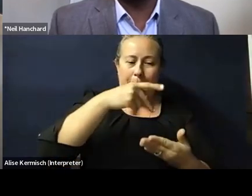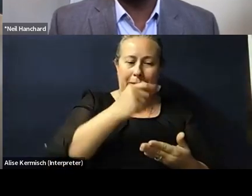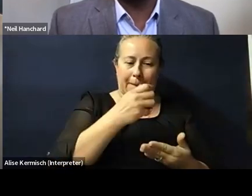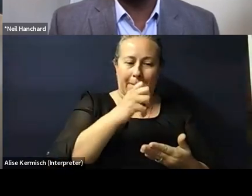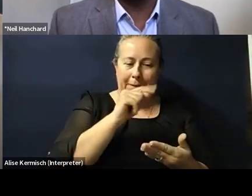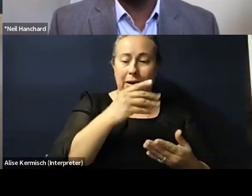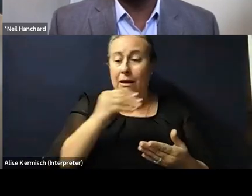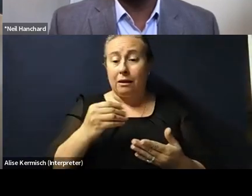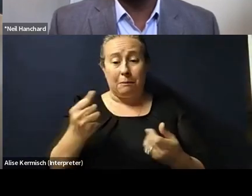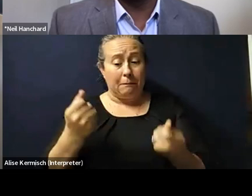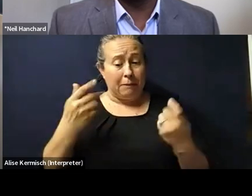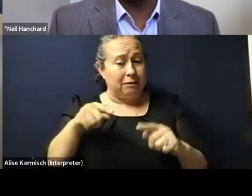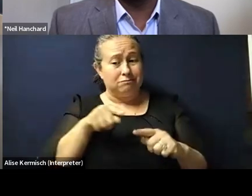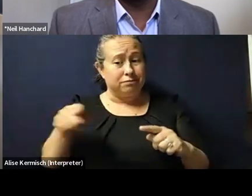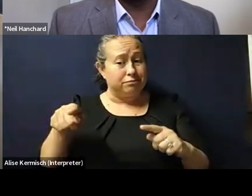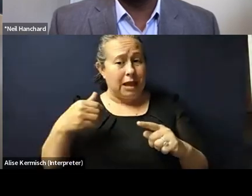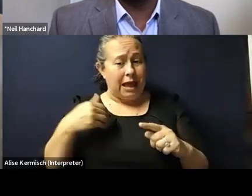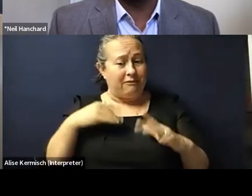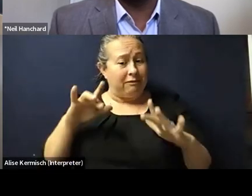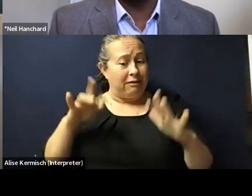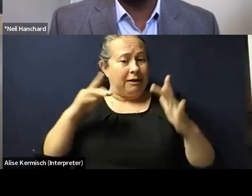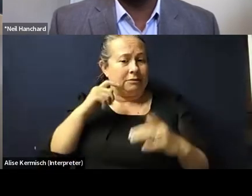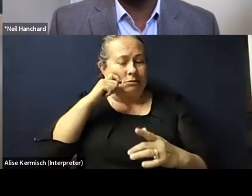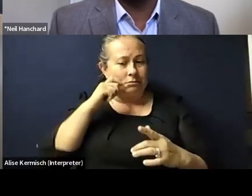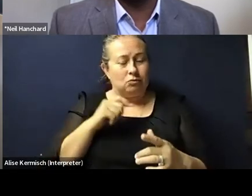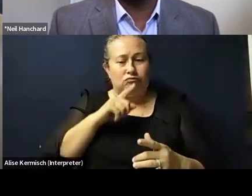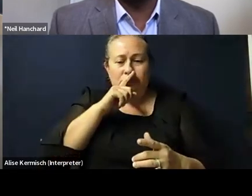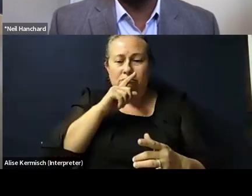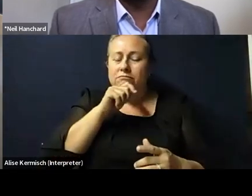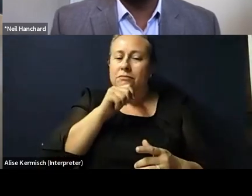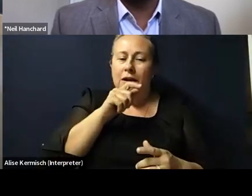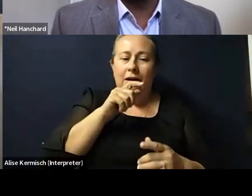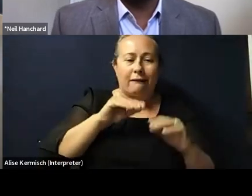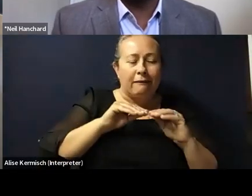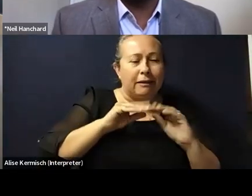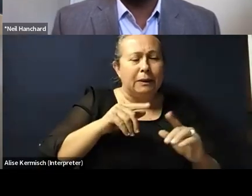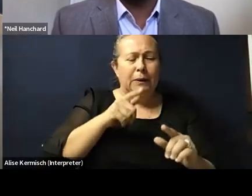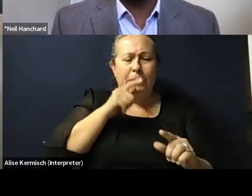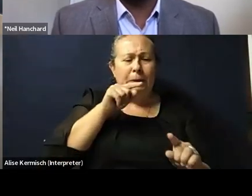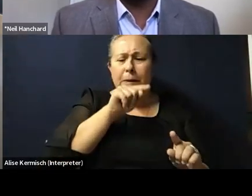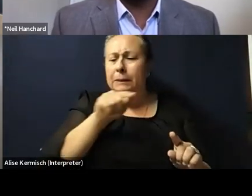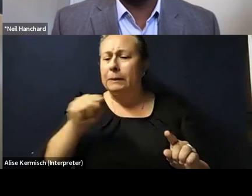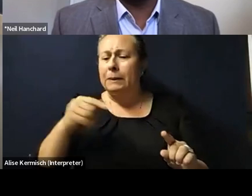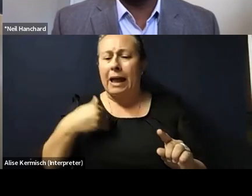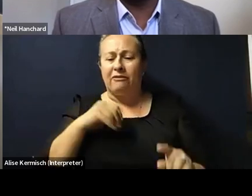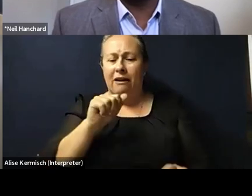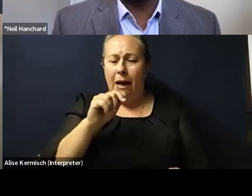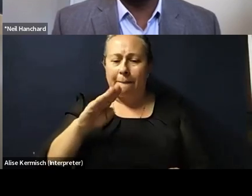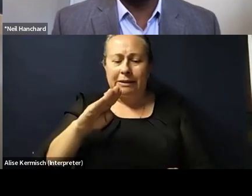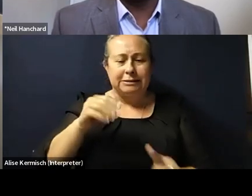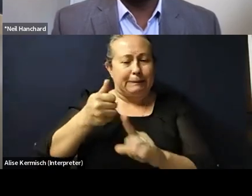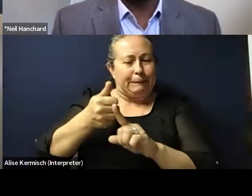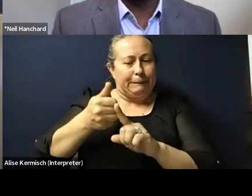not really clear who has albinism and who doesn't. It's often not something that,